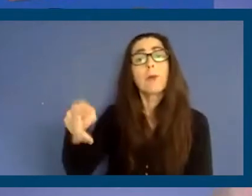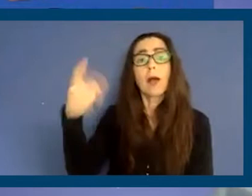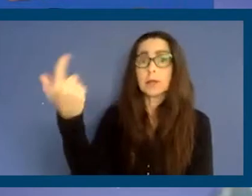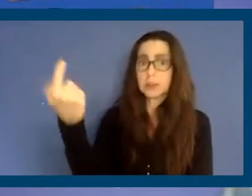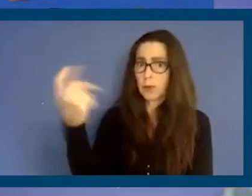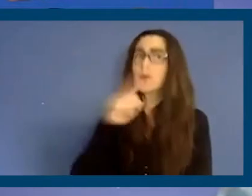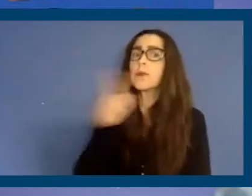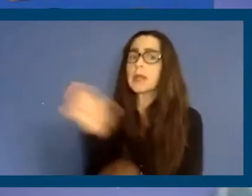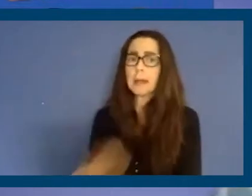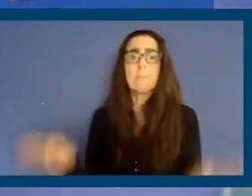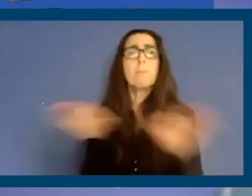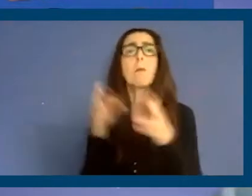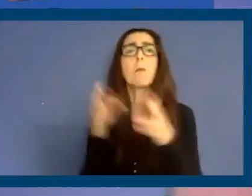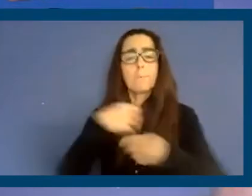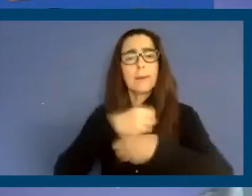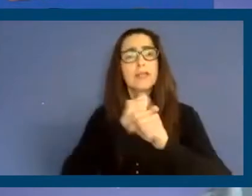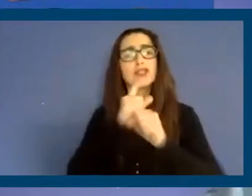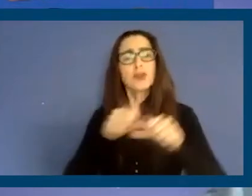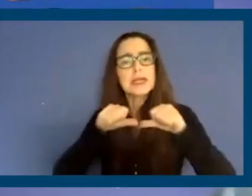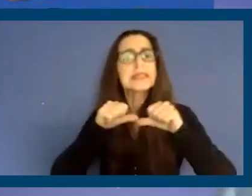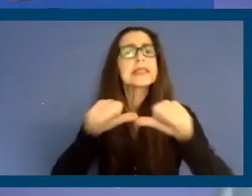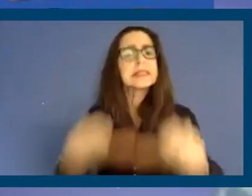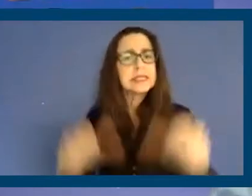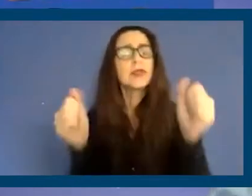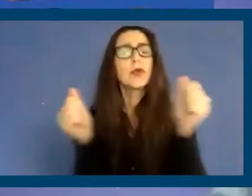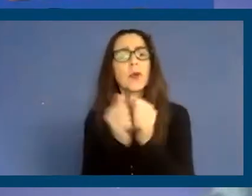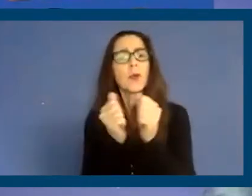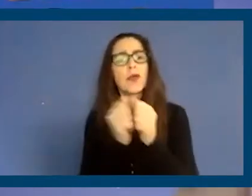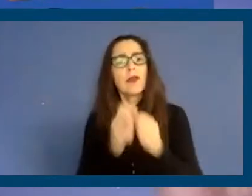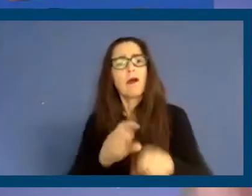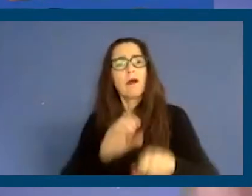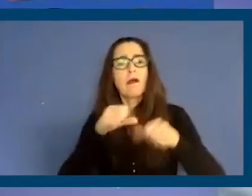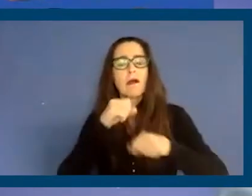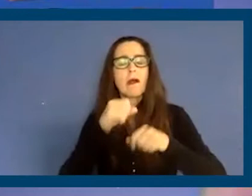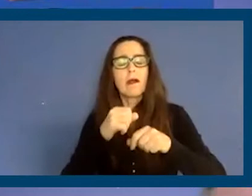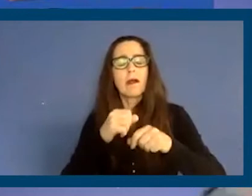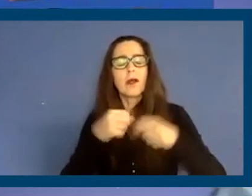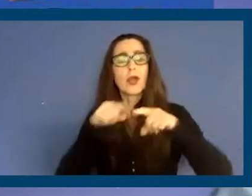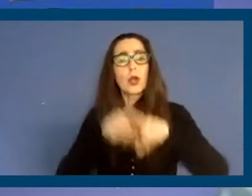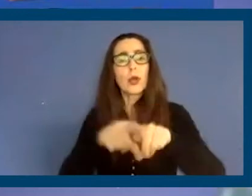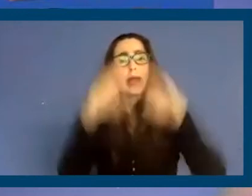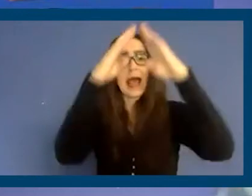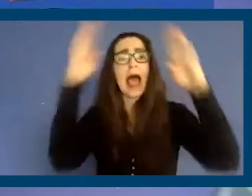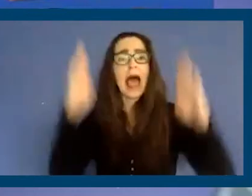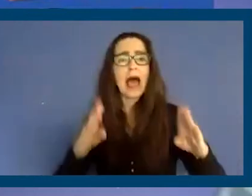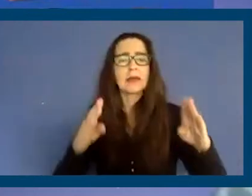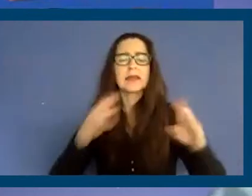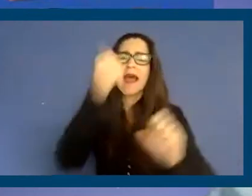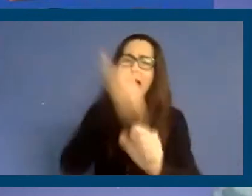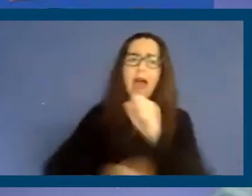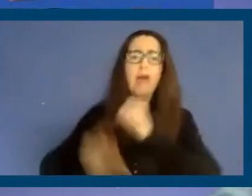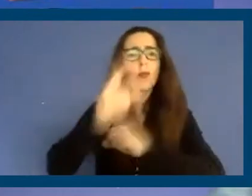to ensure the preservation of our existing affordable housing. That's why we all need to do everything